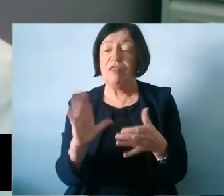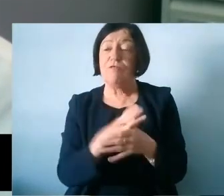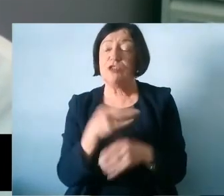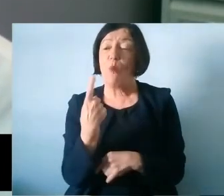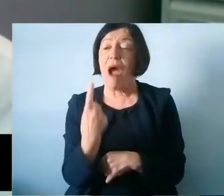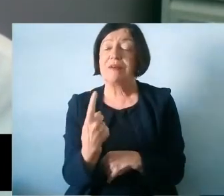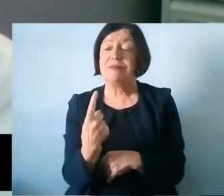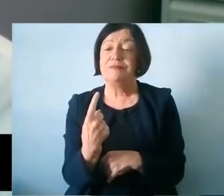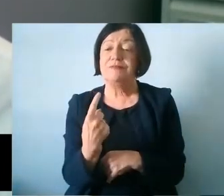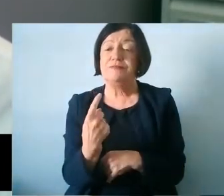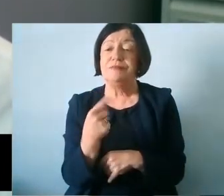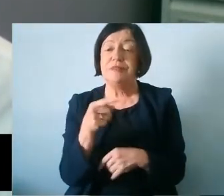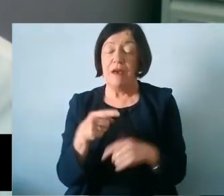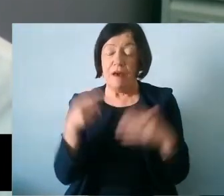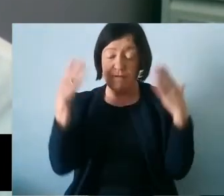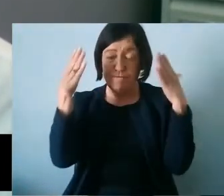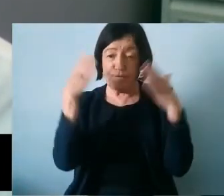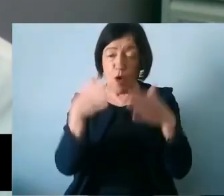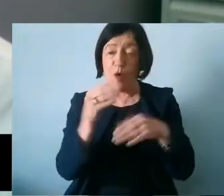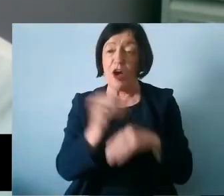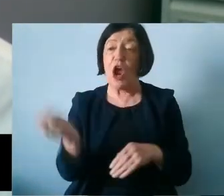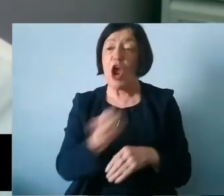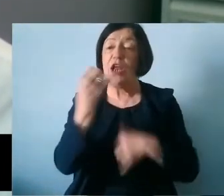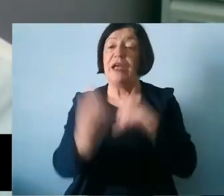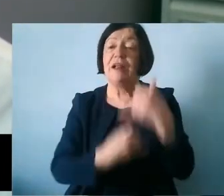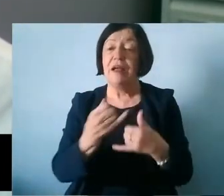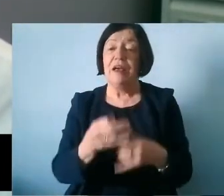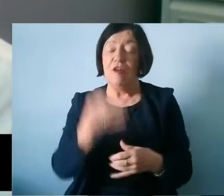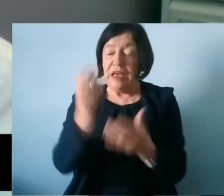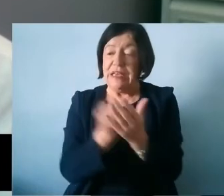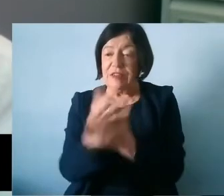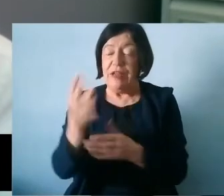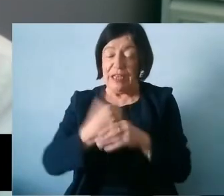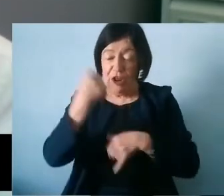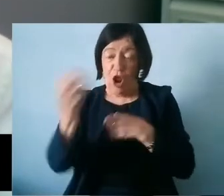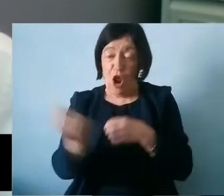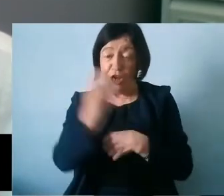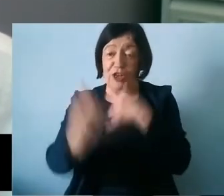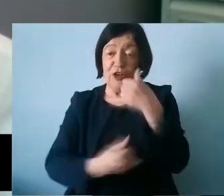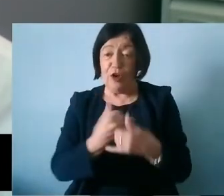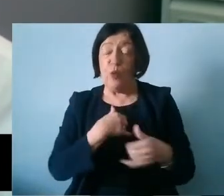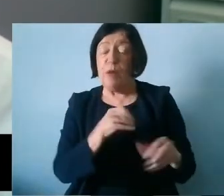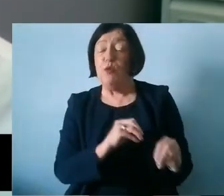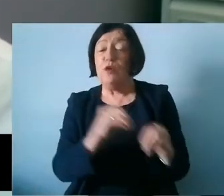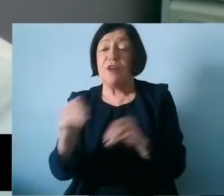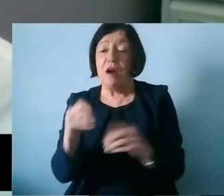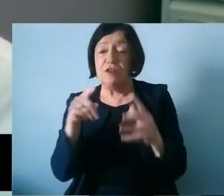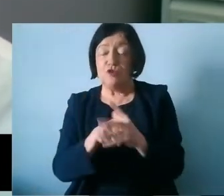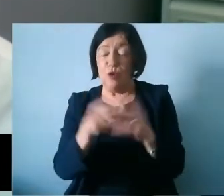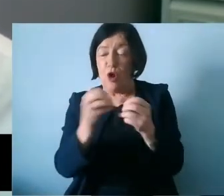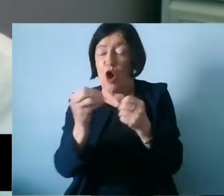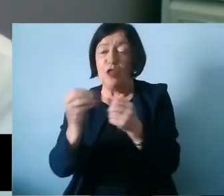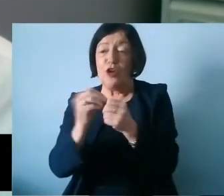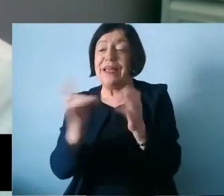which was a focus on the early years and greater investment in the early years. We moved on through a number of other key